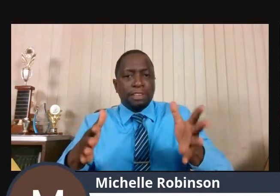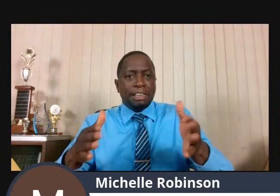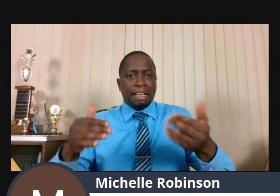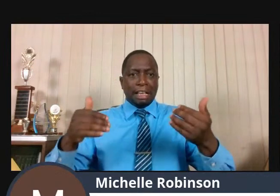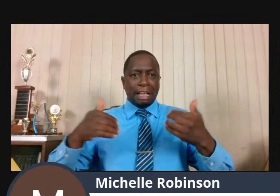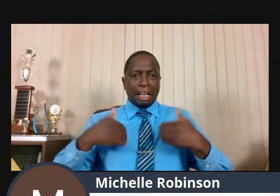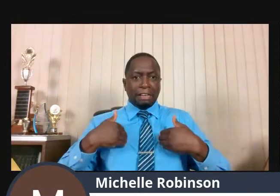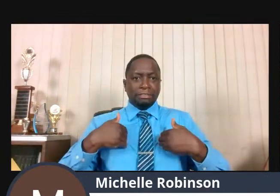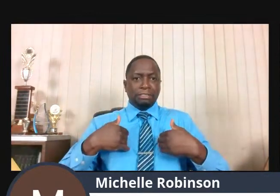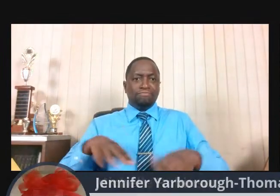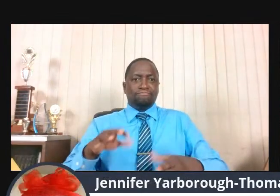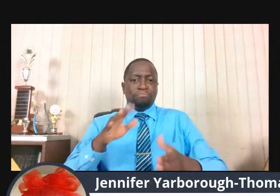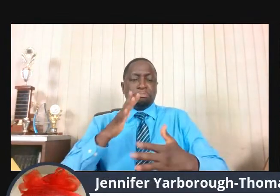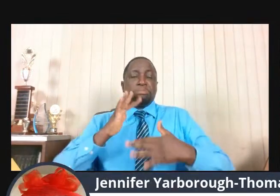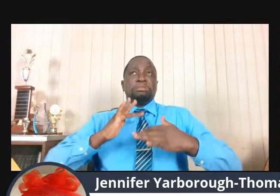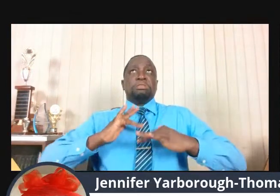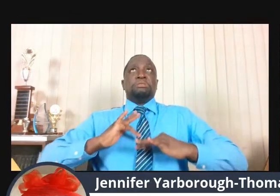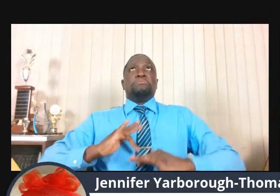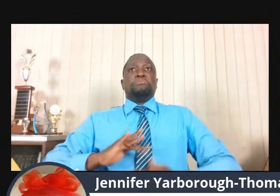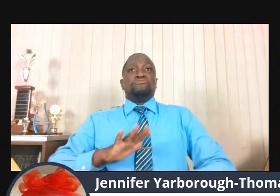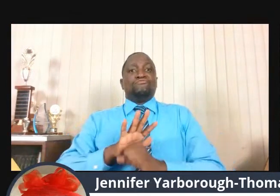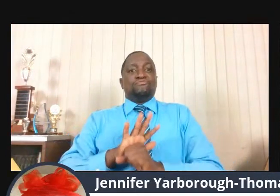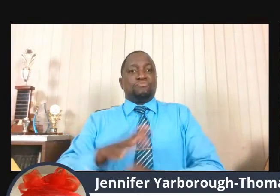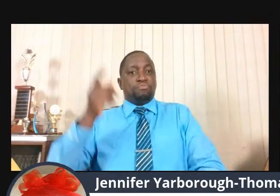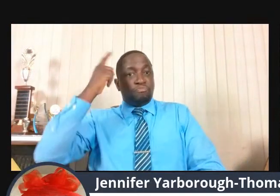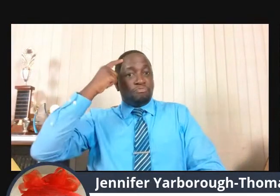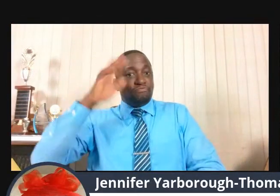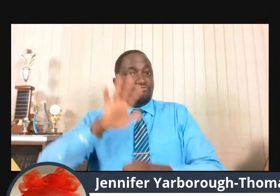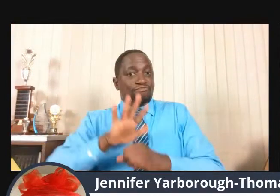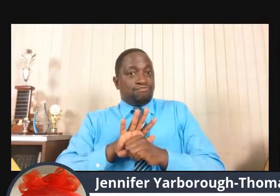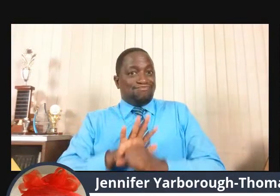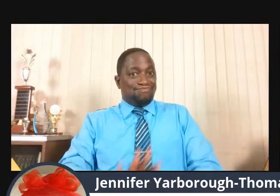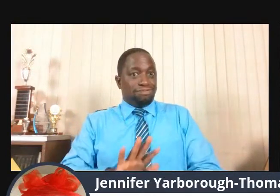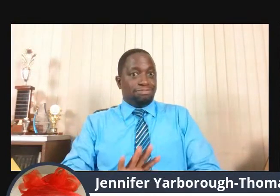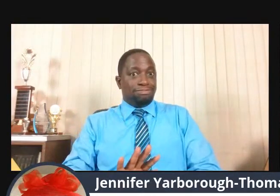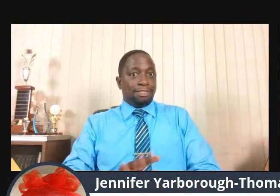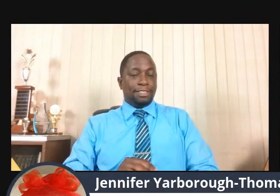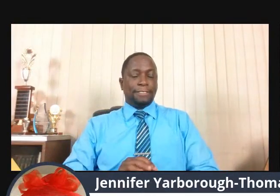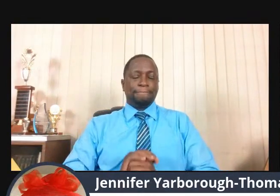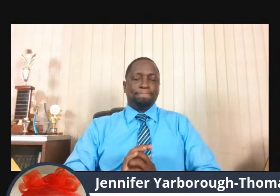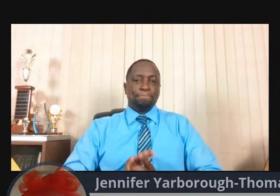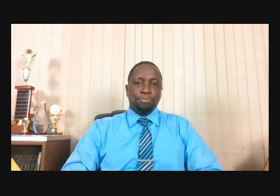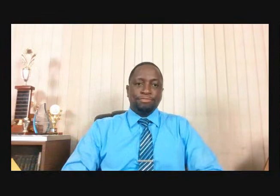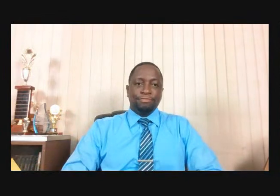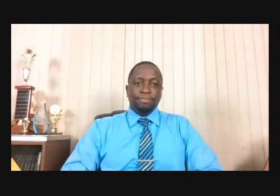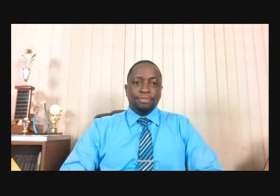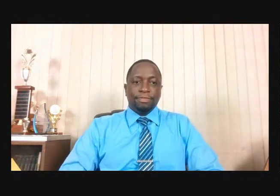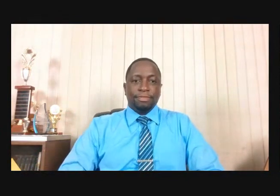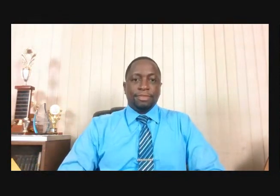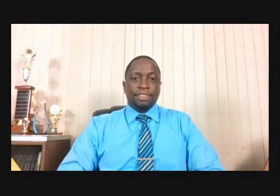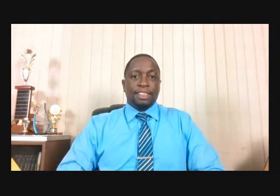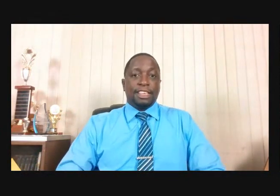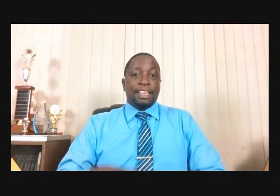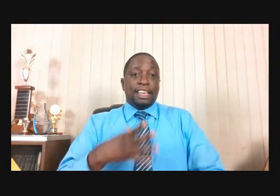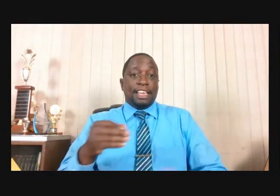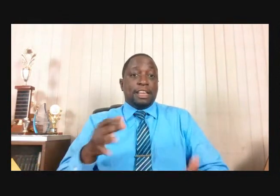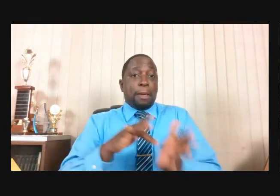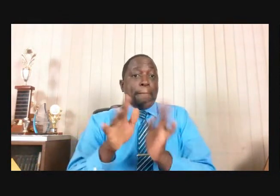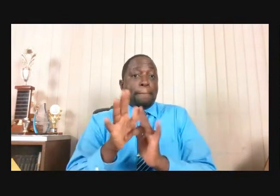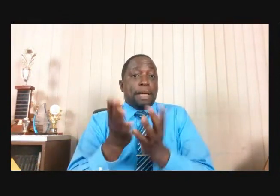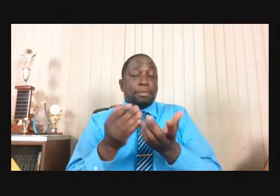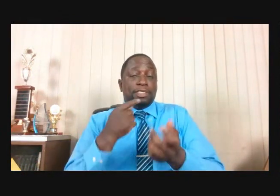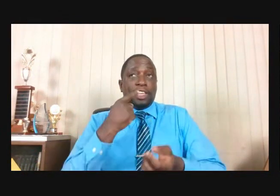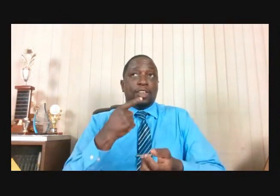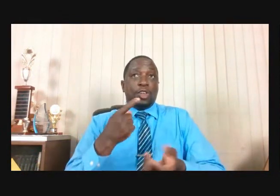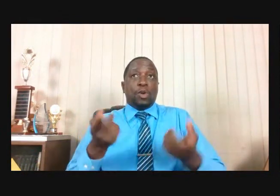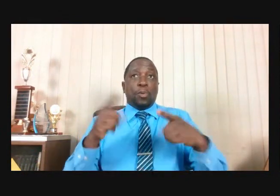If You Read Verse Three The Bible Says And When He Saw That He Arose And Went For His Life And